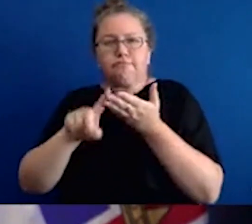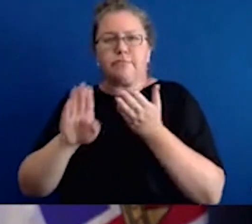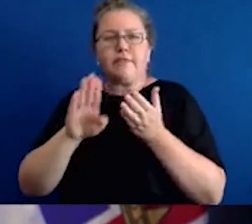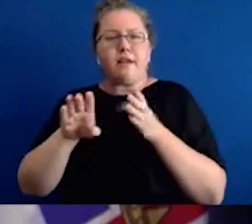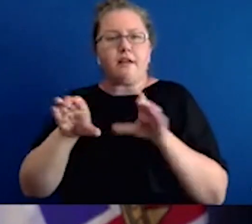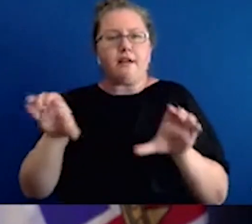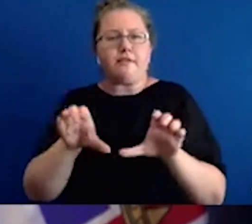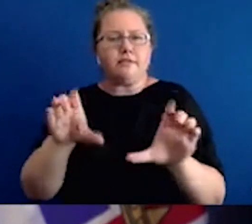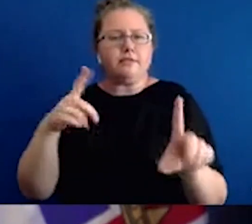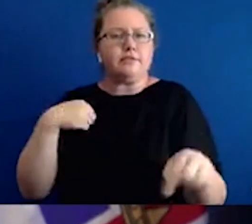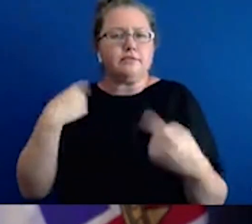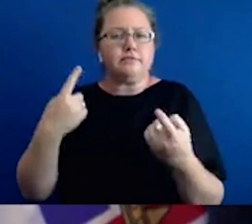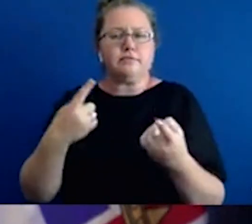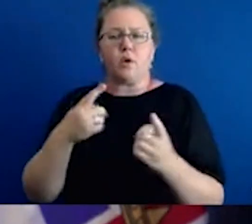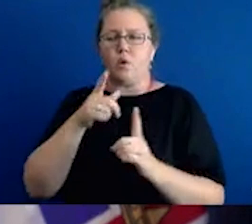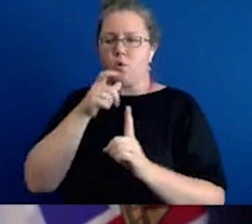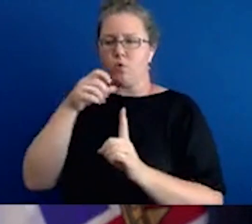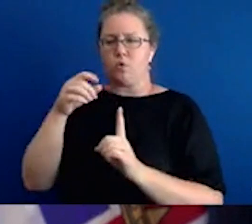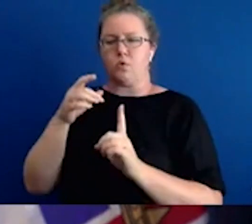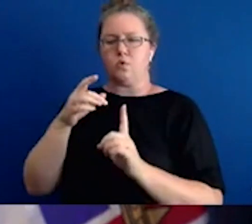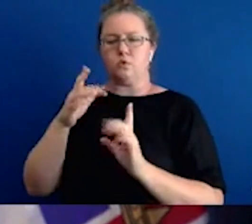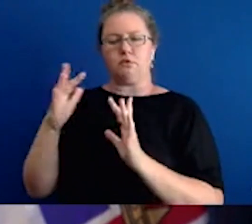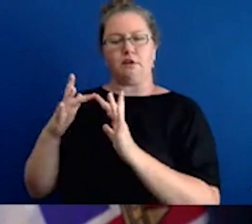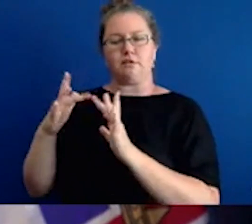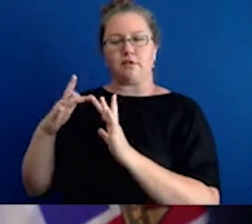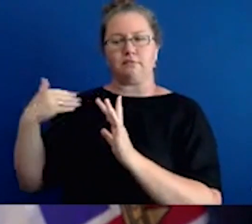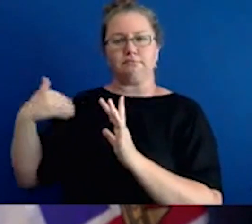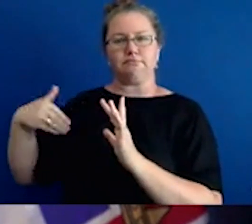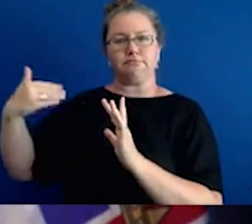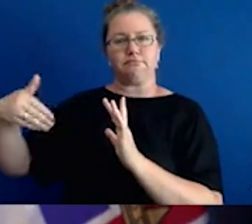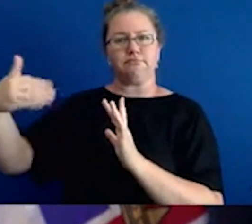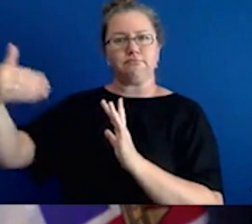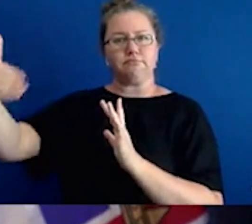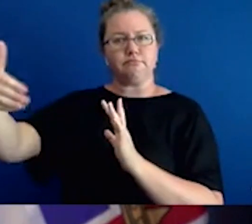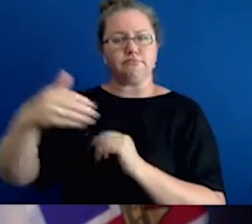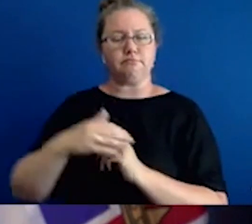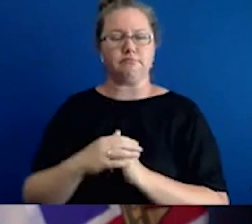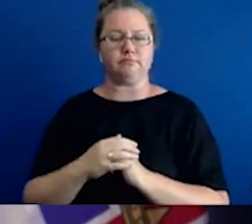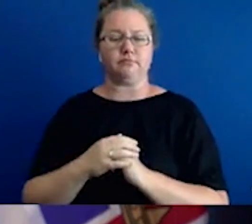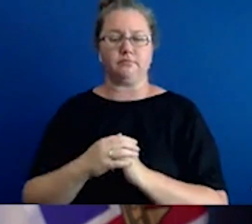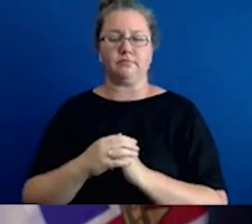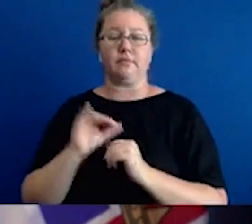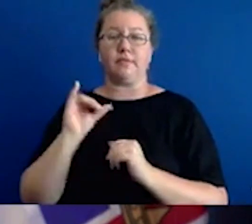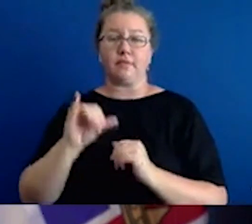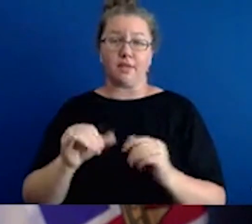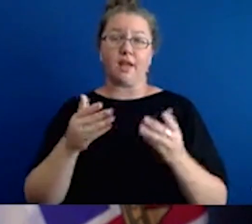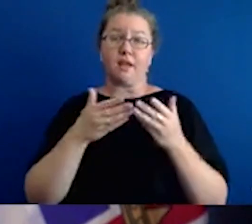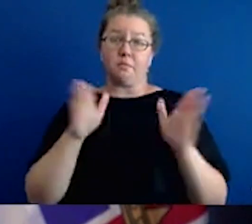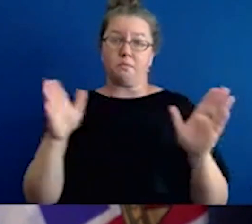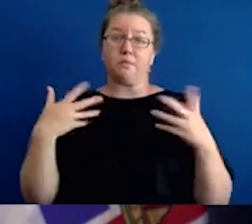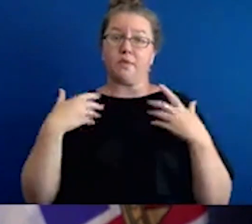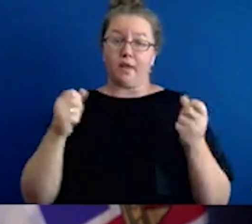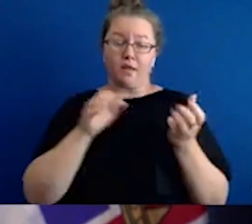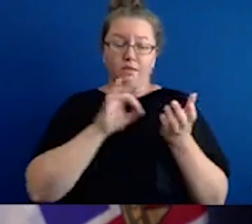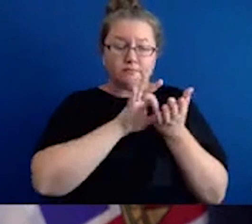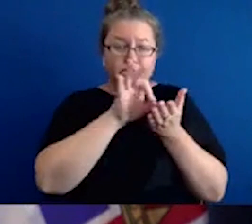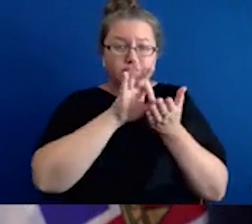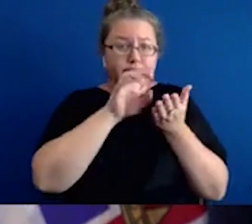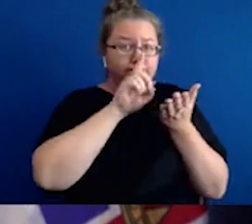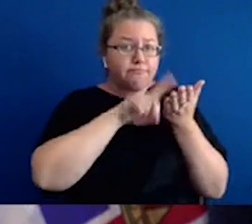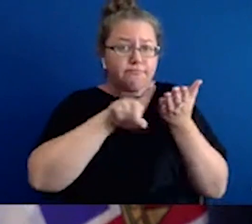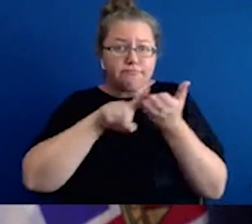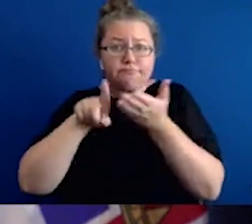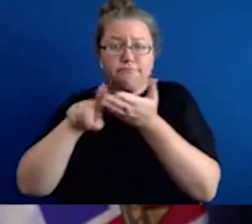to the type of exposure that would lead to transmission, so that's what we do in public health with our contact tracing,